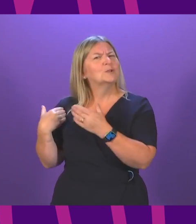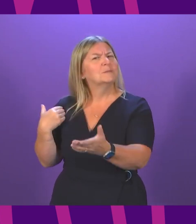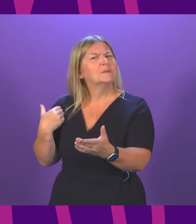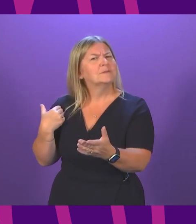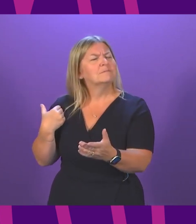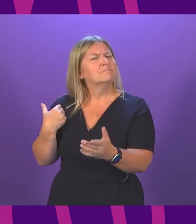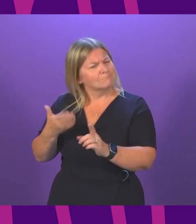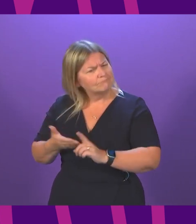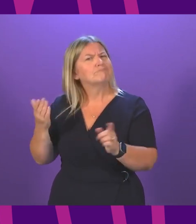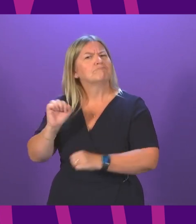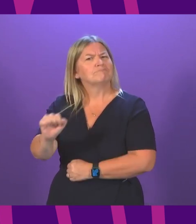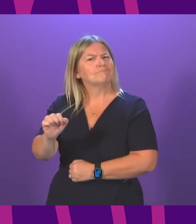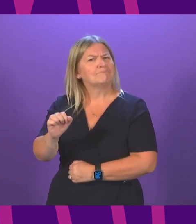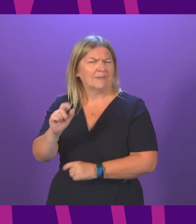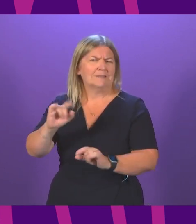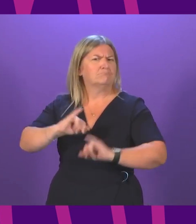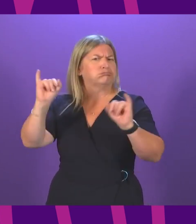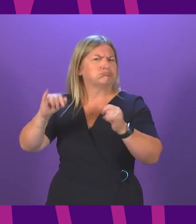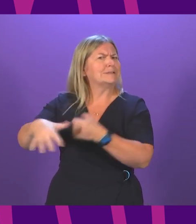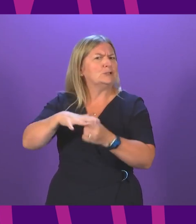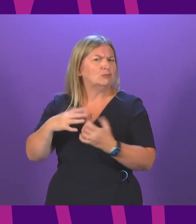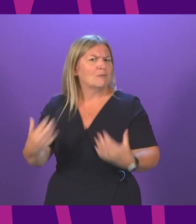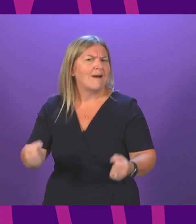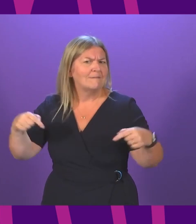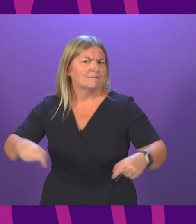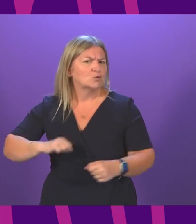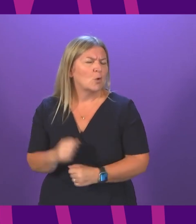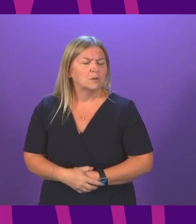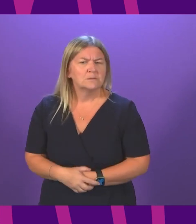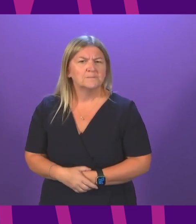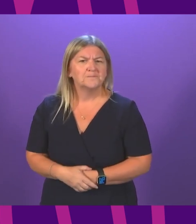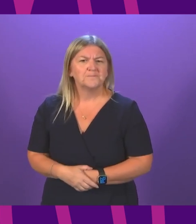recognition of the severity of the situation we face. Douglas Ross.